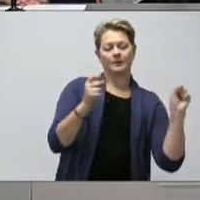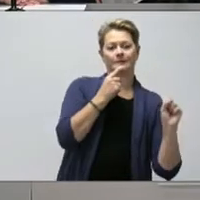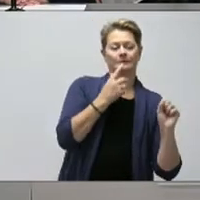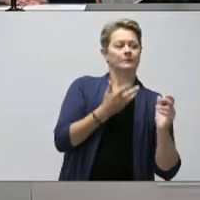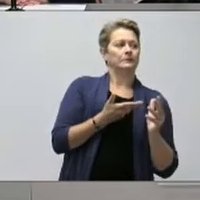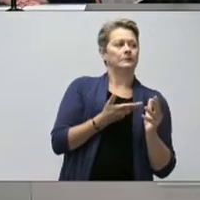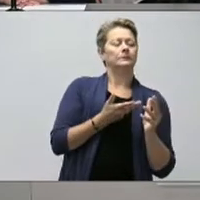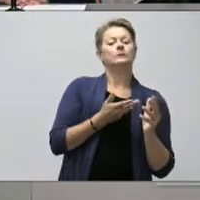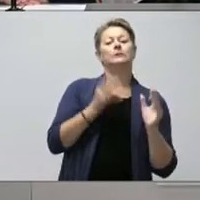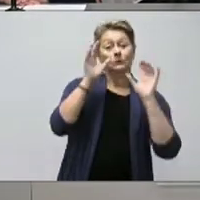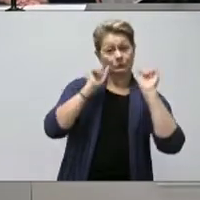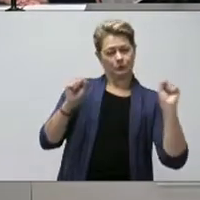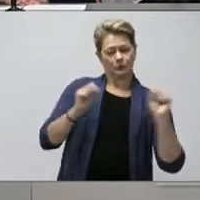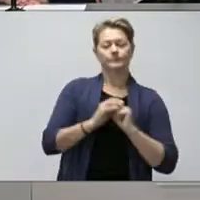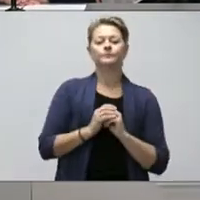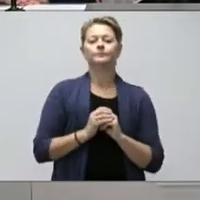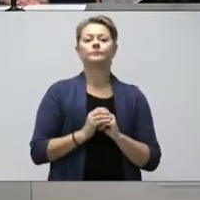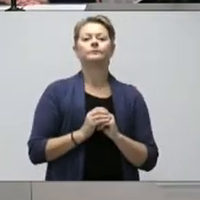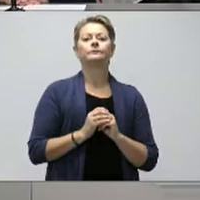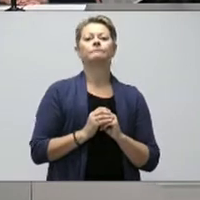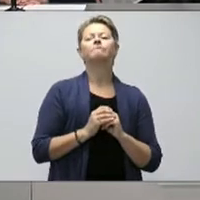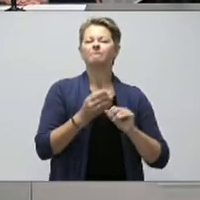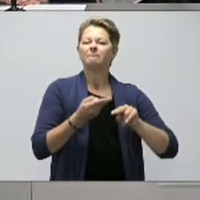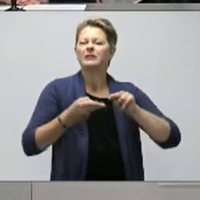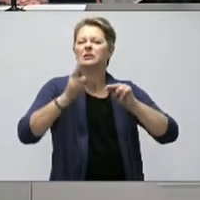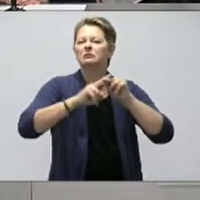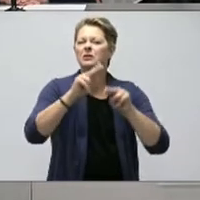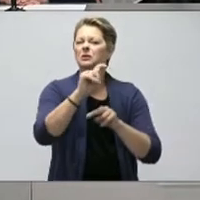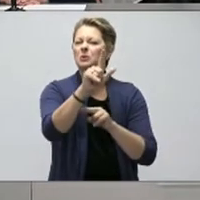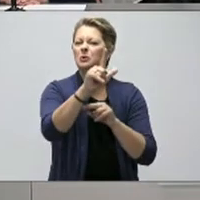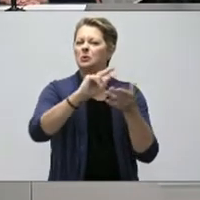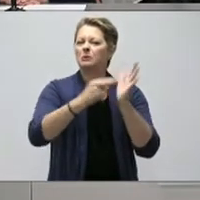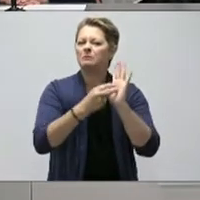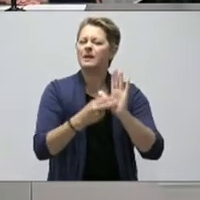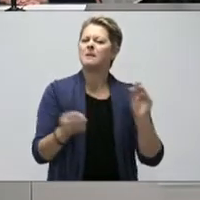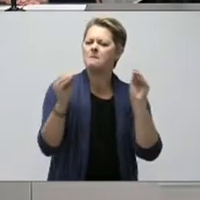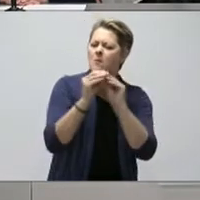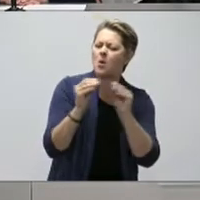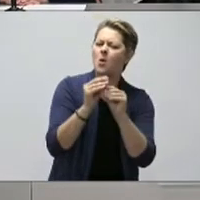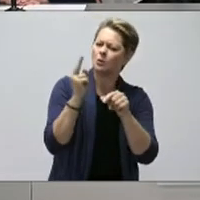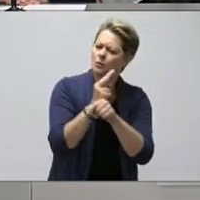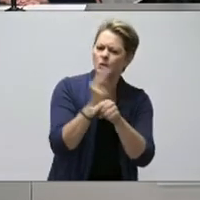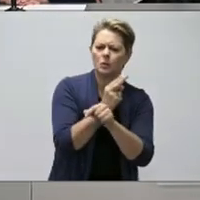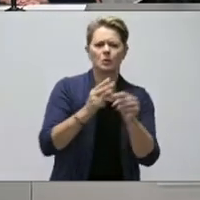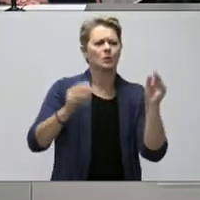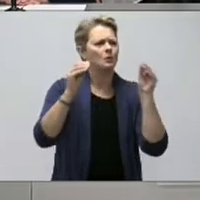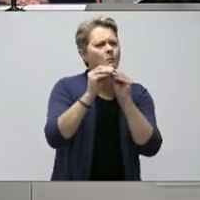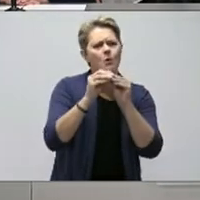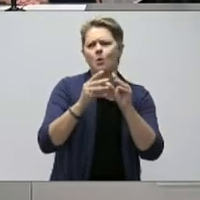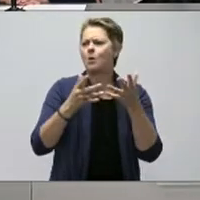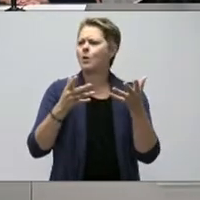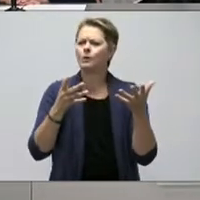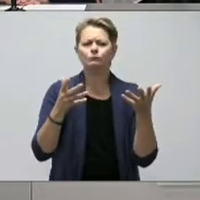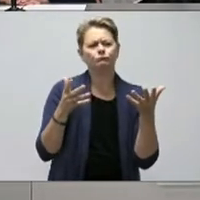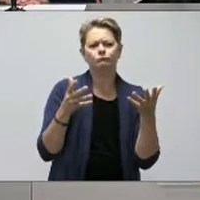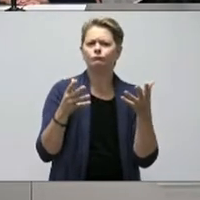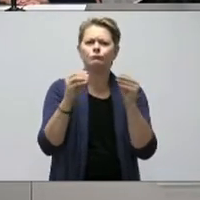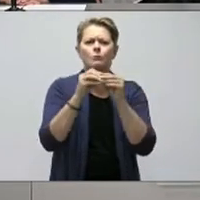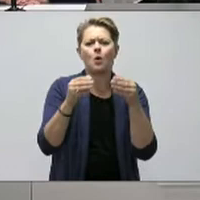Sorry, go ahead, Premier. We're just increasing the number of tools available to us for the future, so we're growing that toolbox.